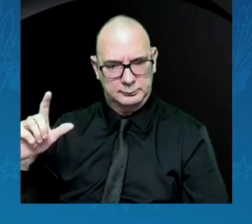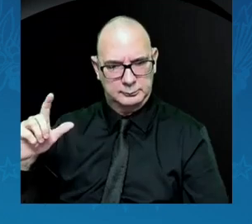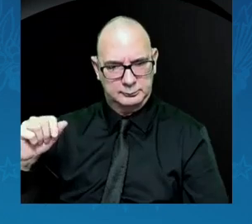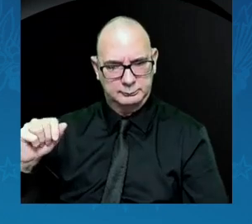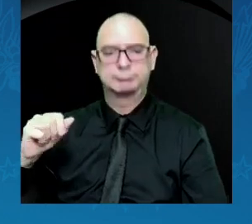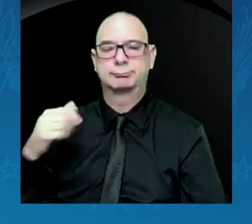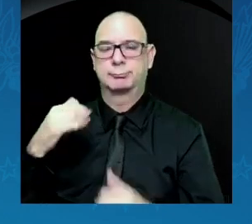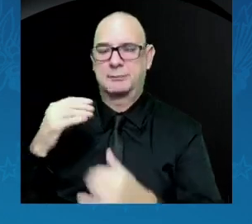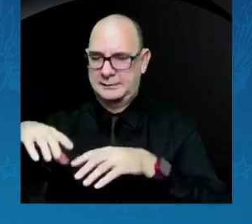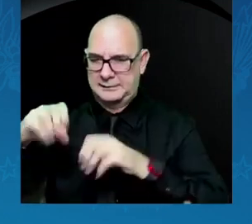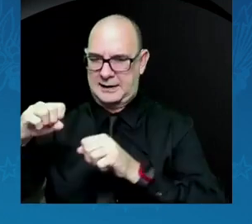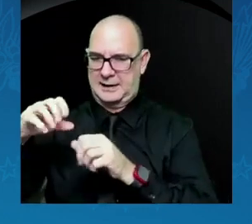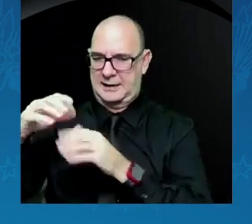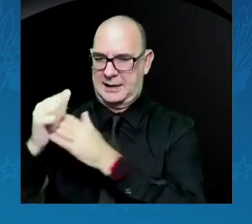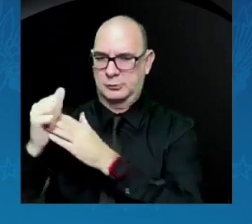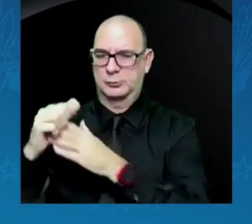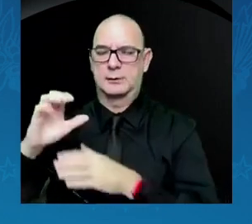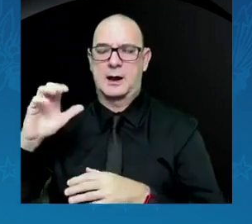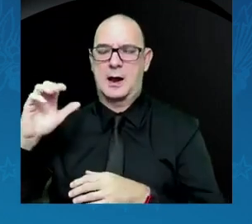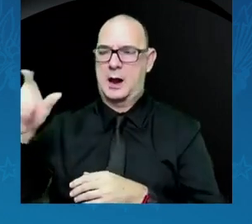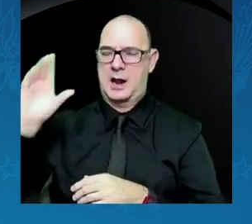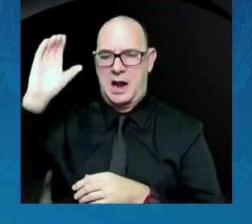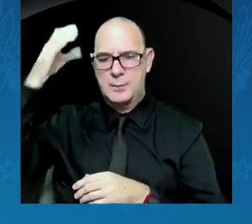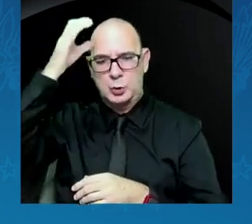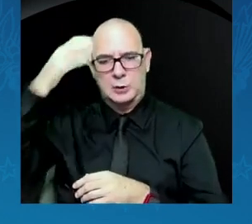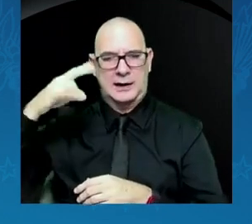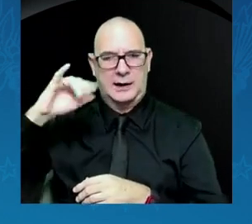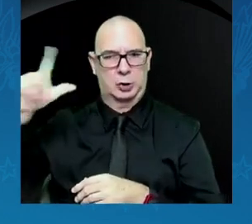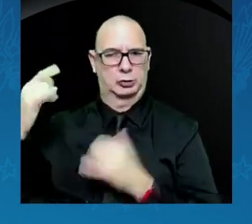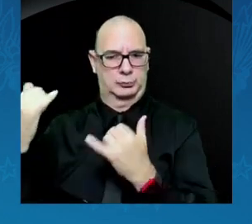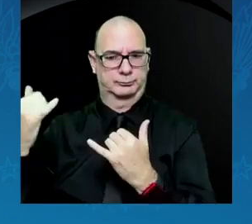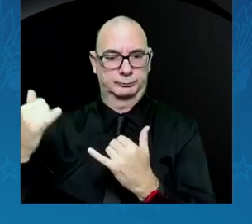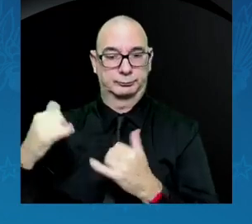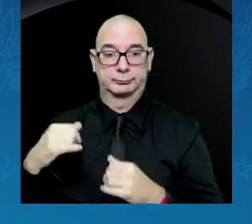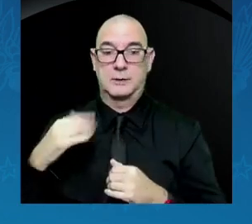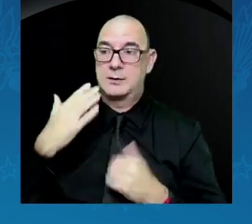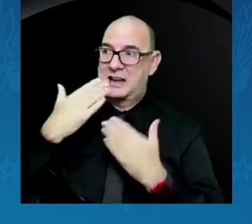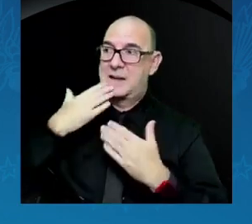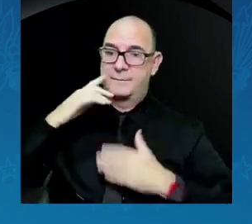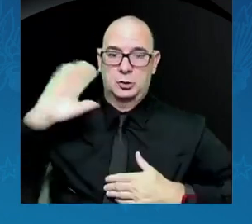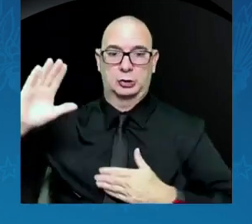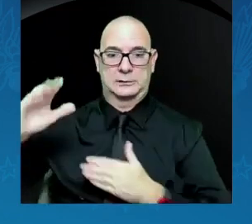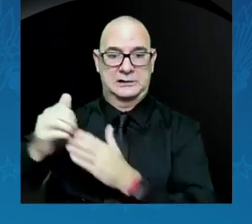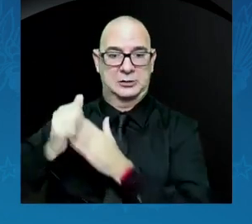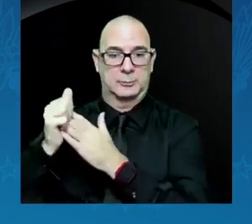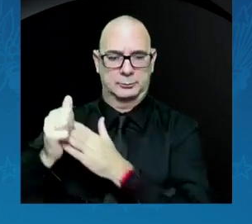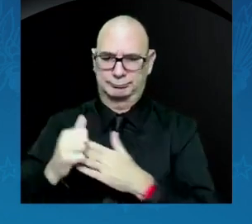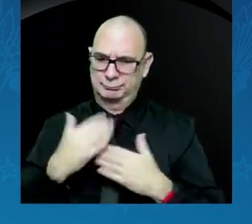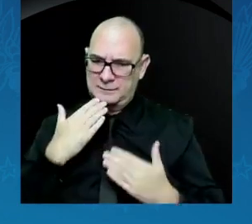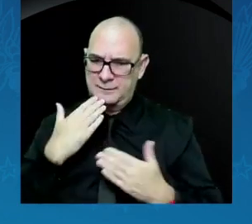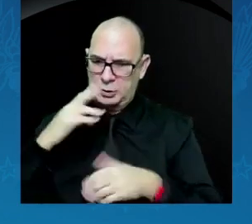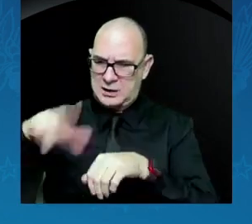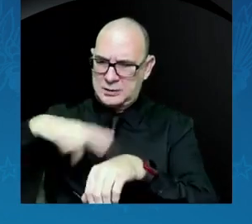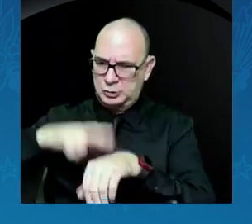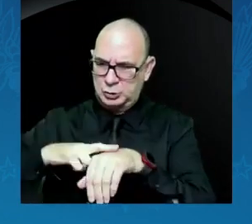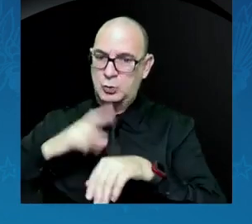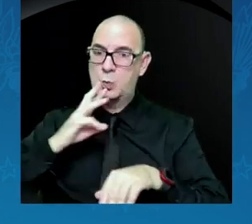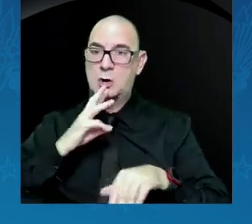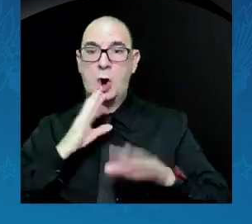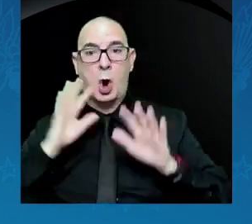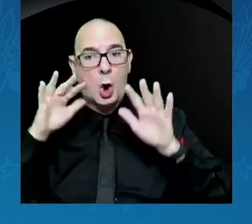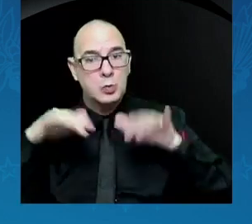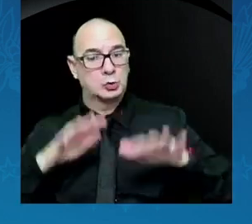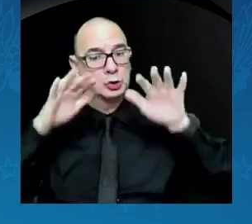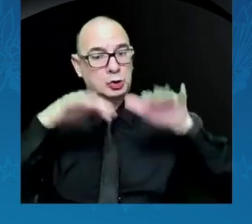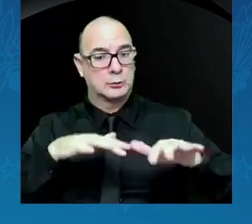thank them for their leadership. Thank you also to the leaders of the National Oceanic and Atmospheric Administration. Thank